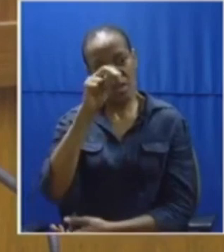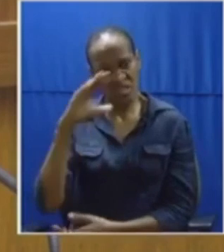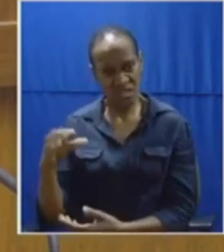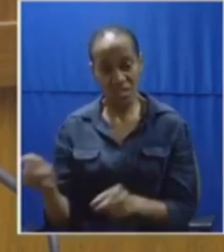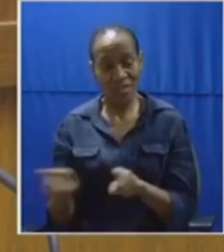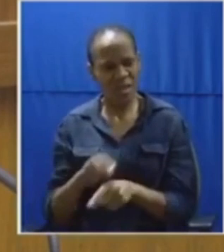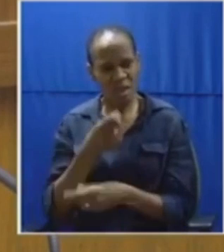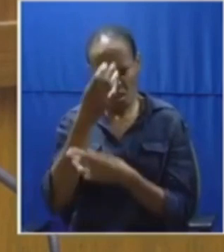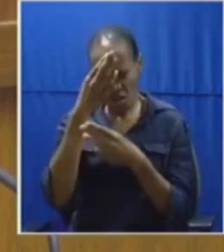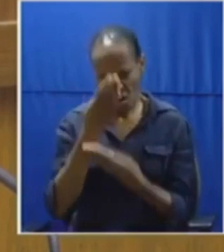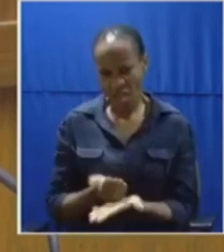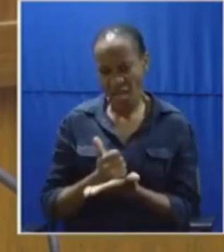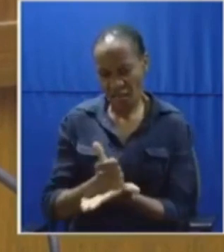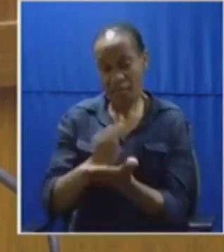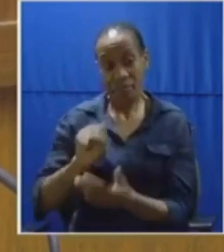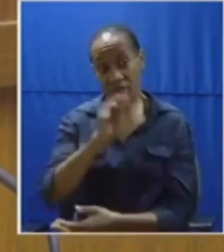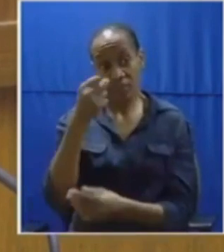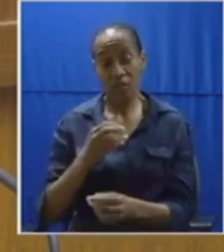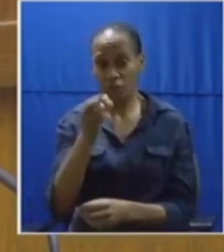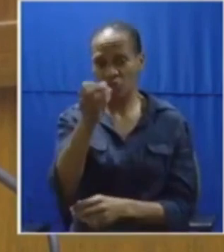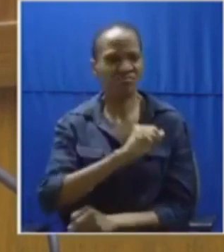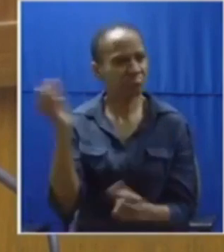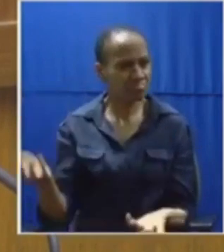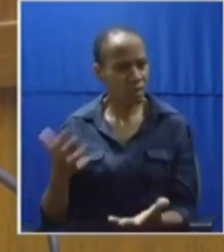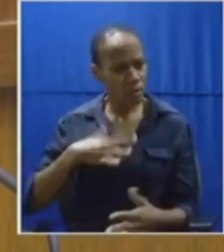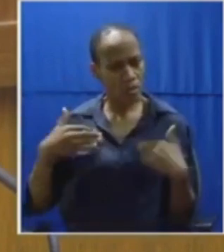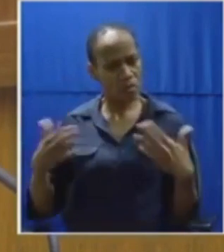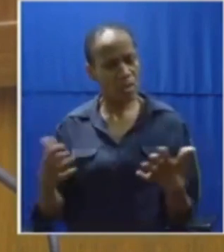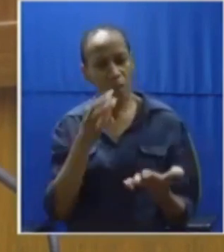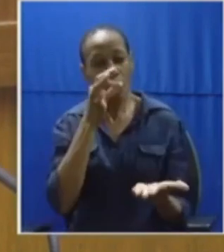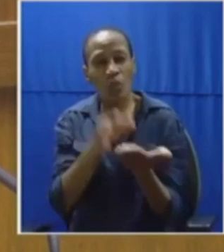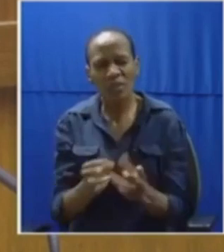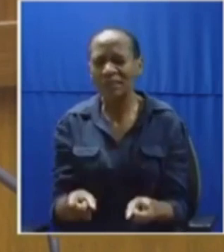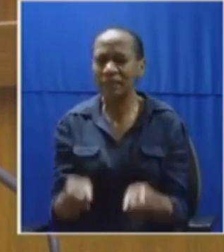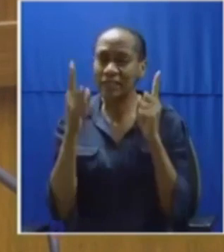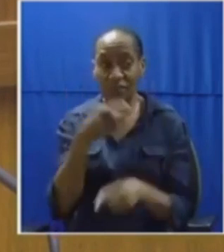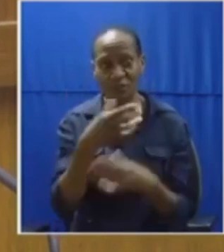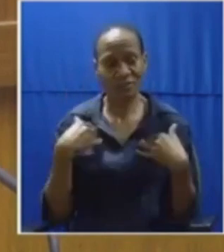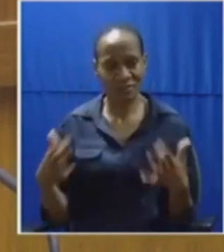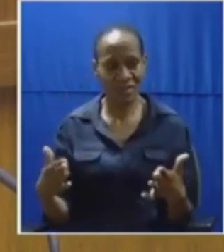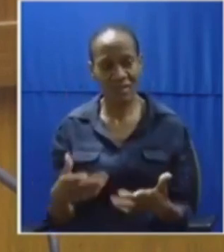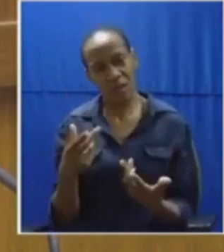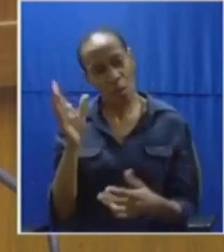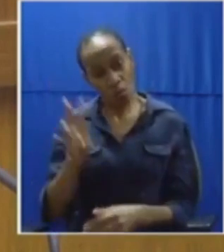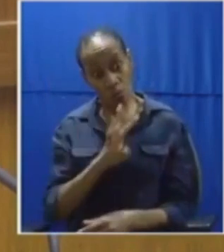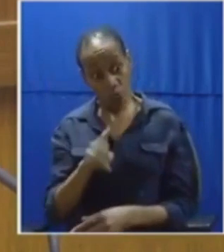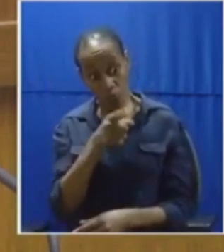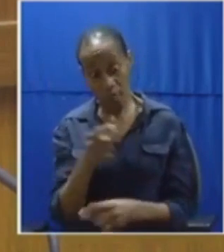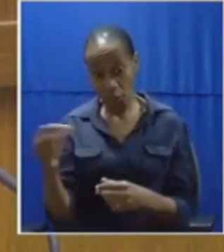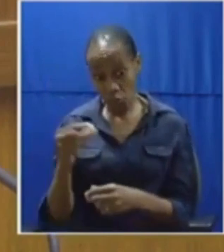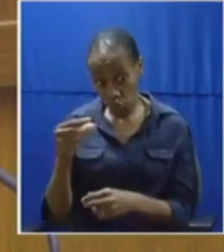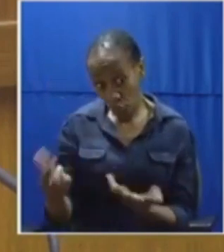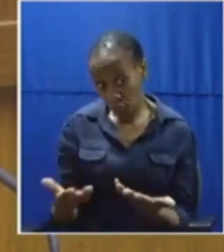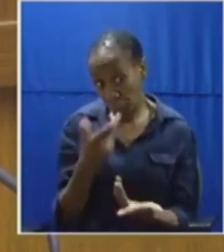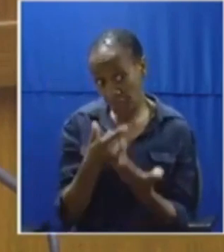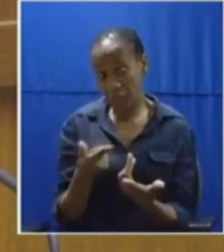future of South Africa. Let us start with the dangerous proposals that you have made here and I caution you that you will soon become the